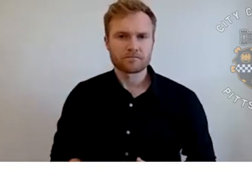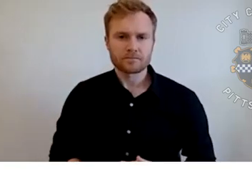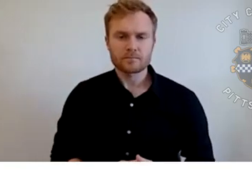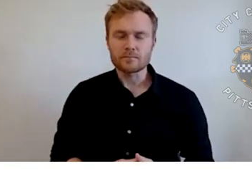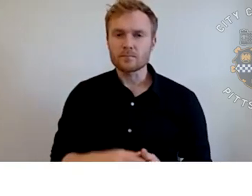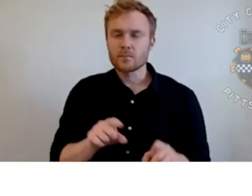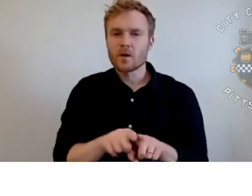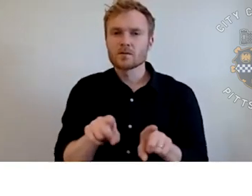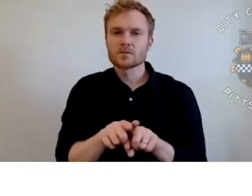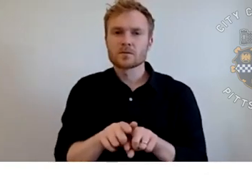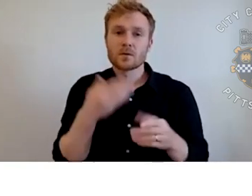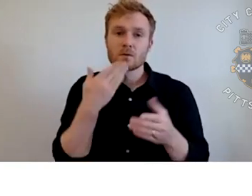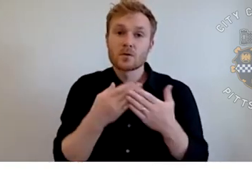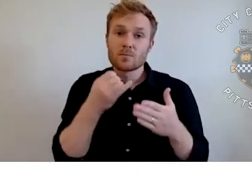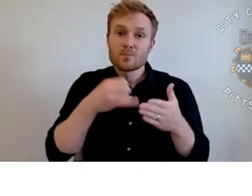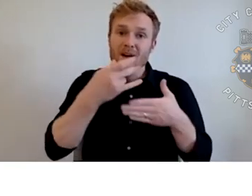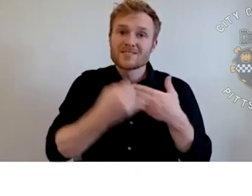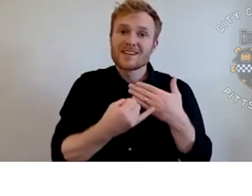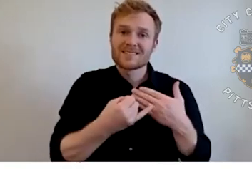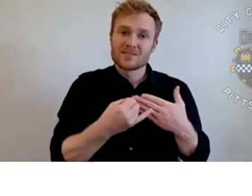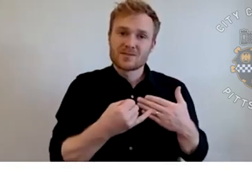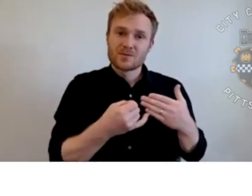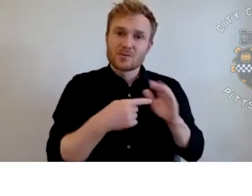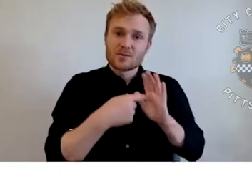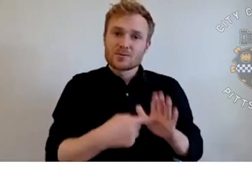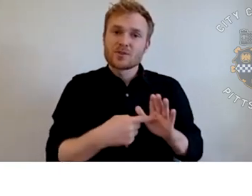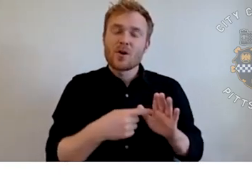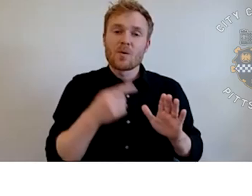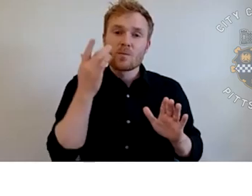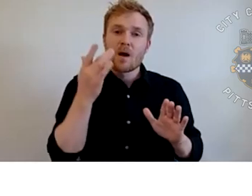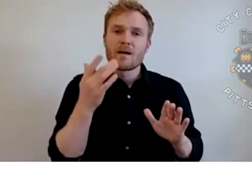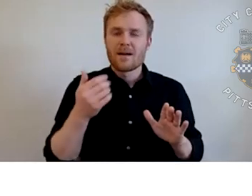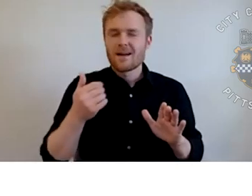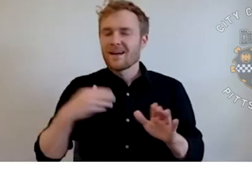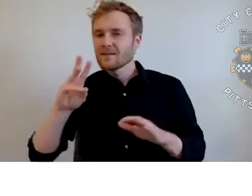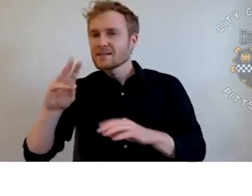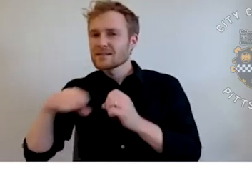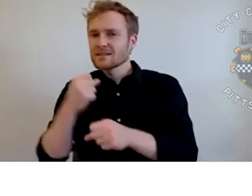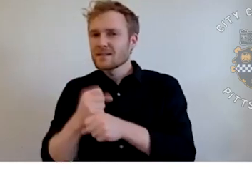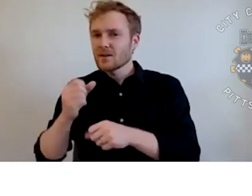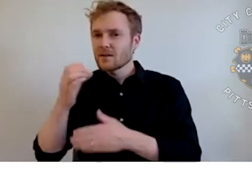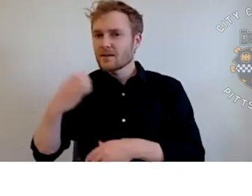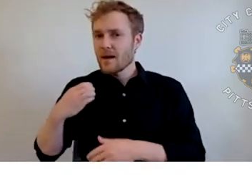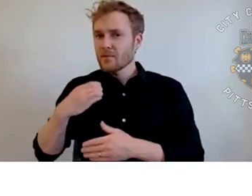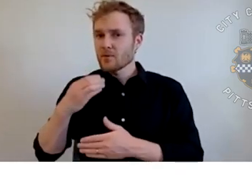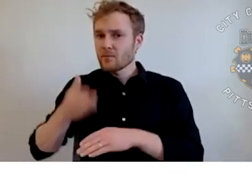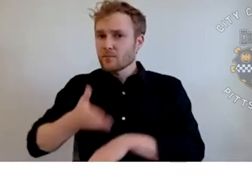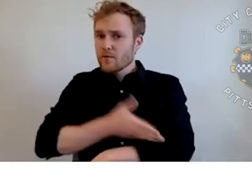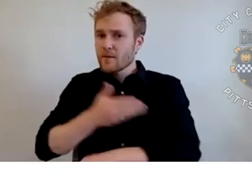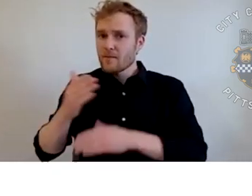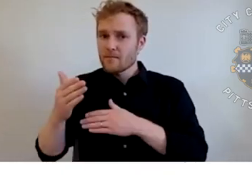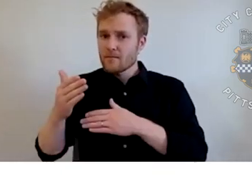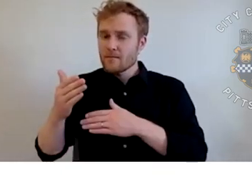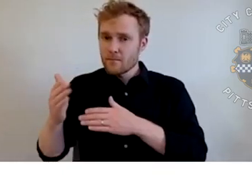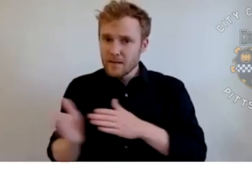have the six-year capital improvement plans, we're only really committing in the years that the funds are legislated. So only the